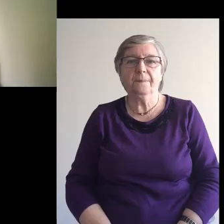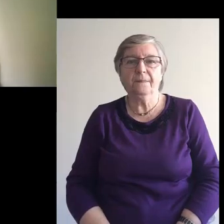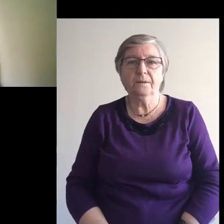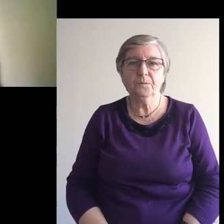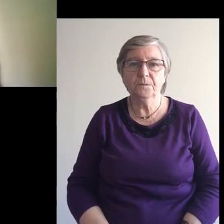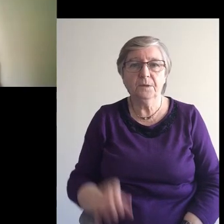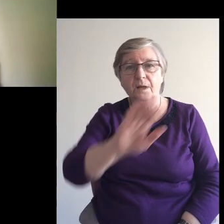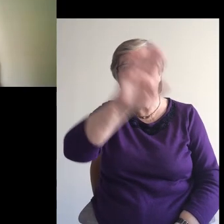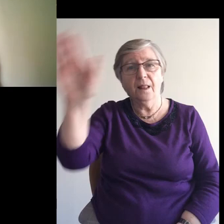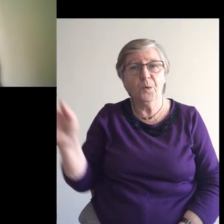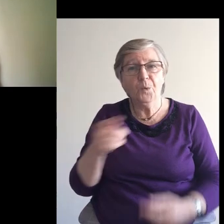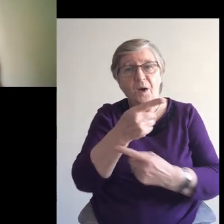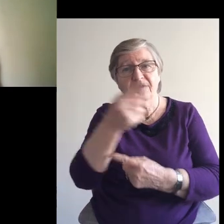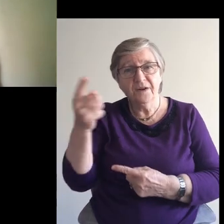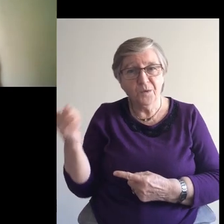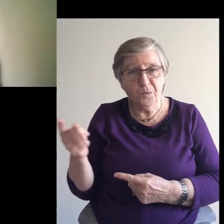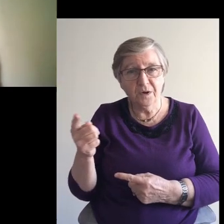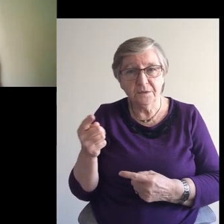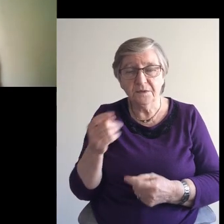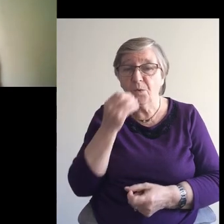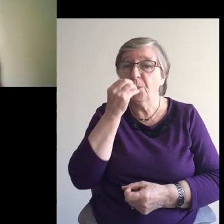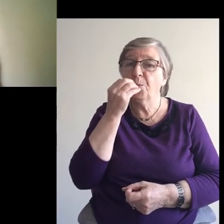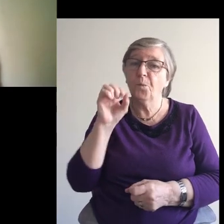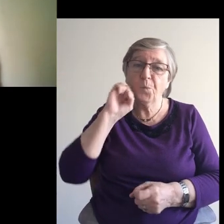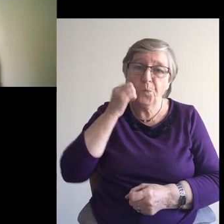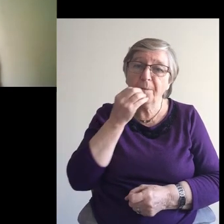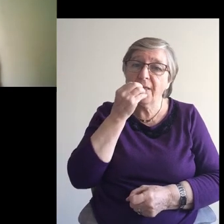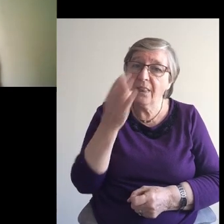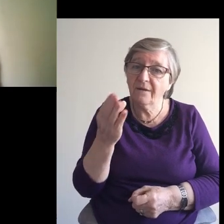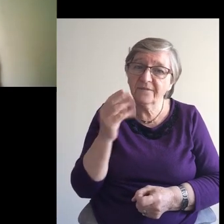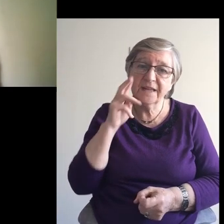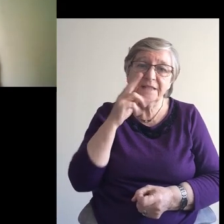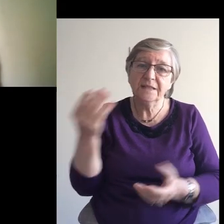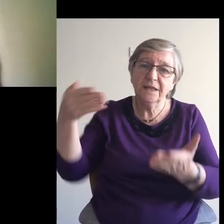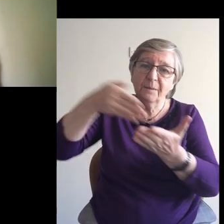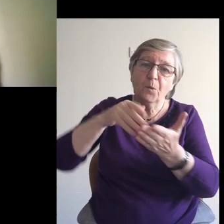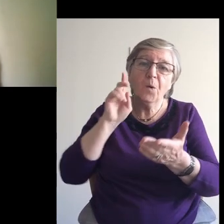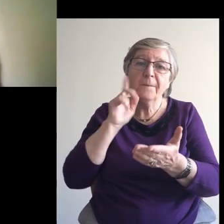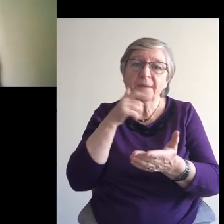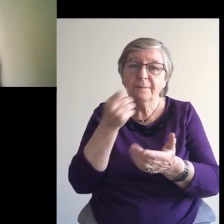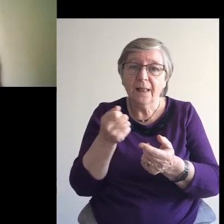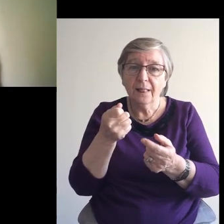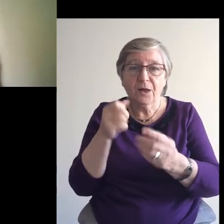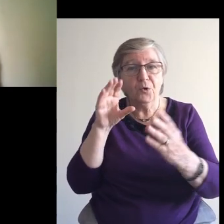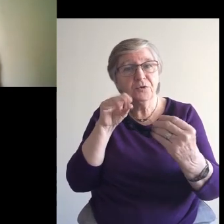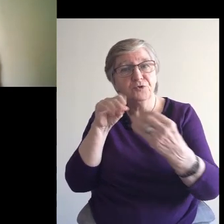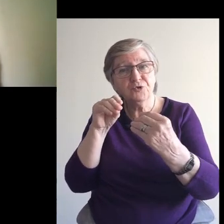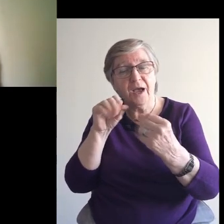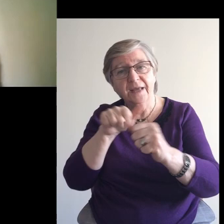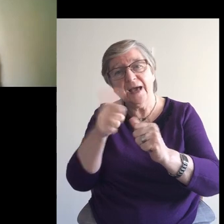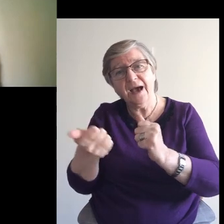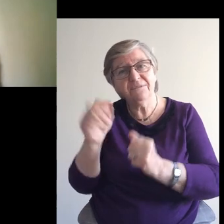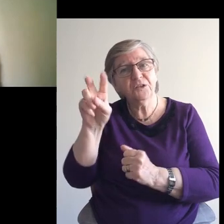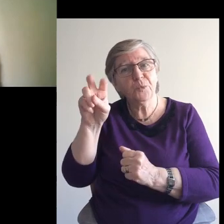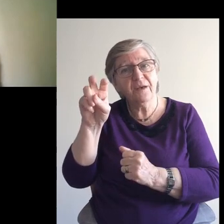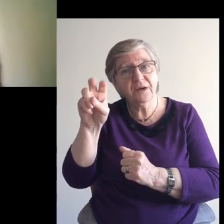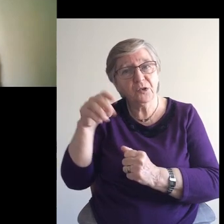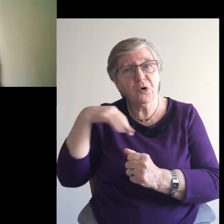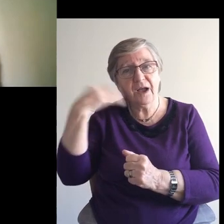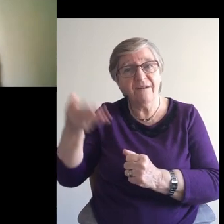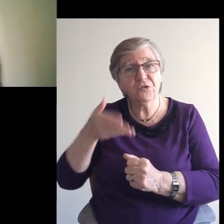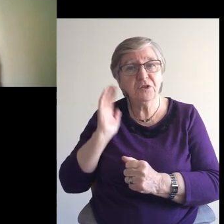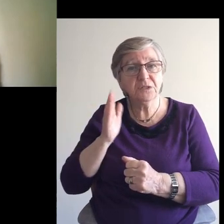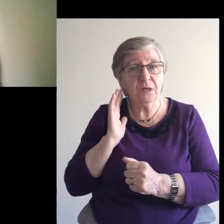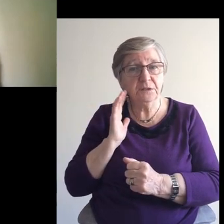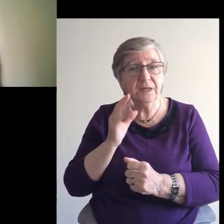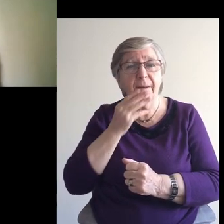Hello everybody It would be lovely To see more people On the chat After the service Every Sunday So